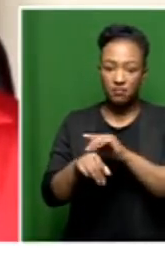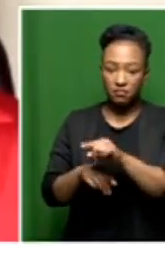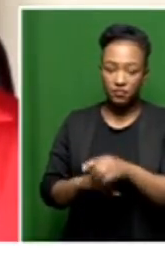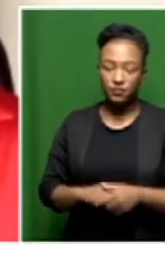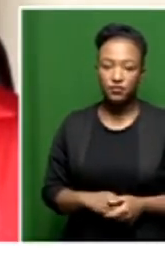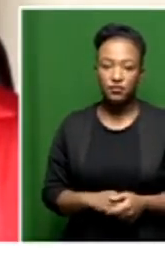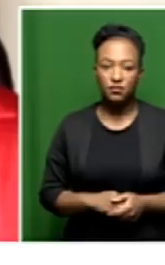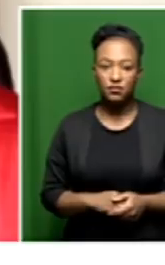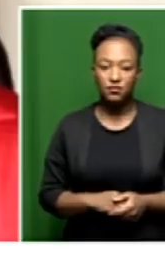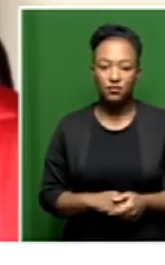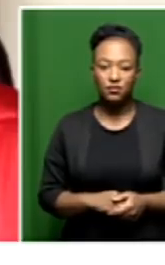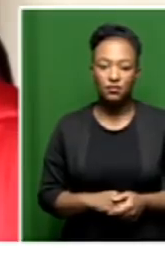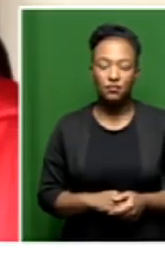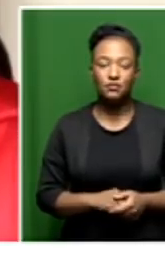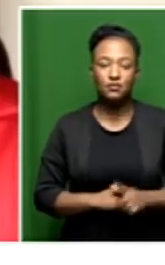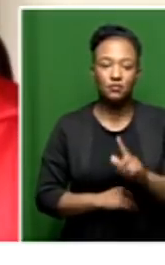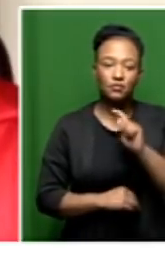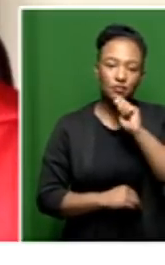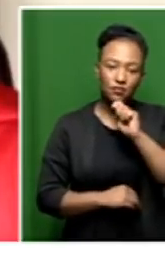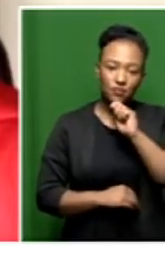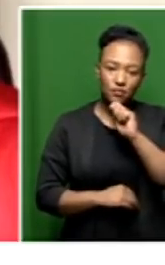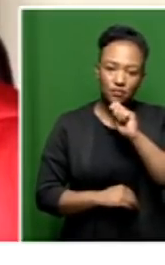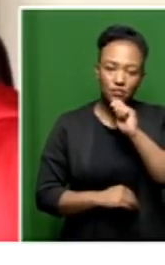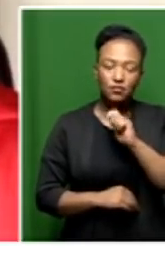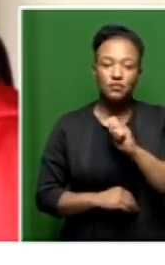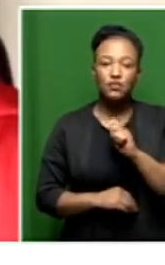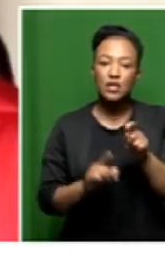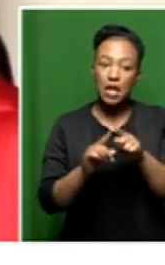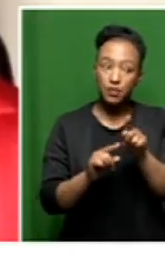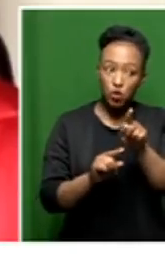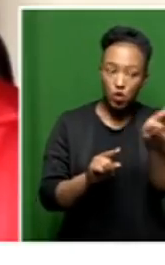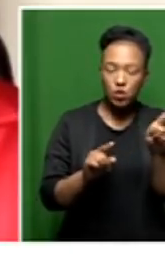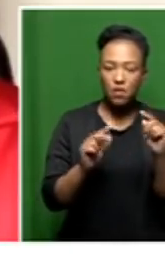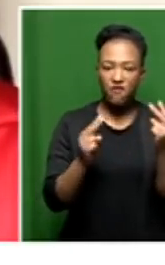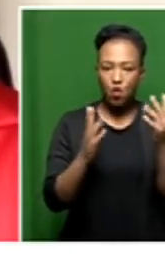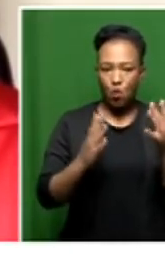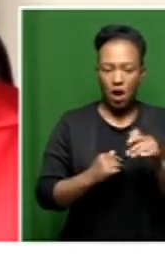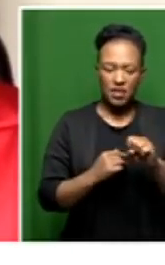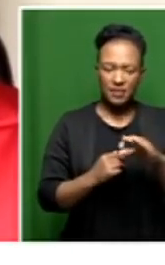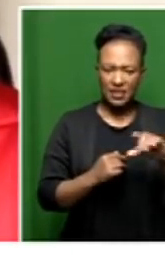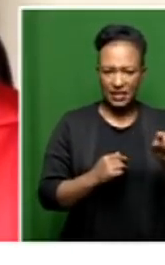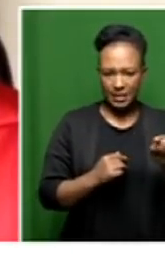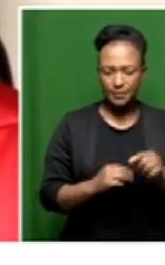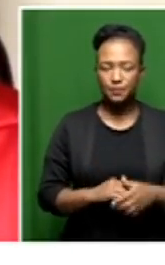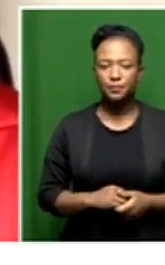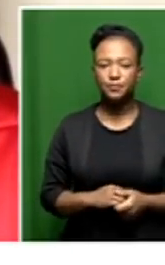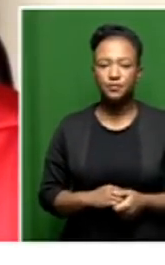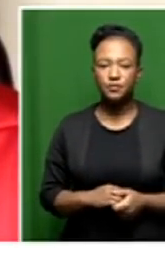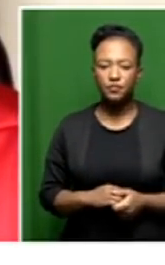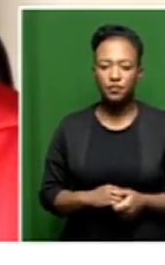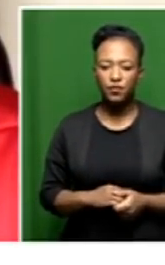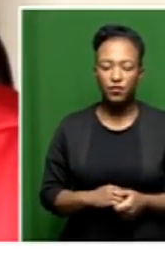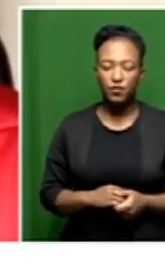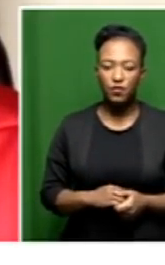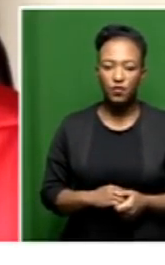Mflongo. Good morning to you and the viewers of SABC. Ms. Tembeni Mflongo, let's just